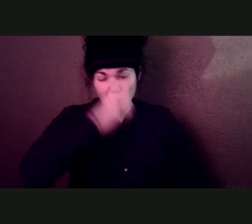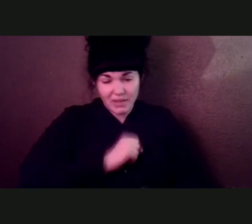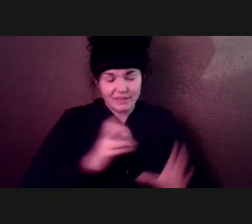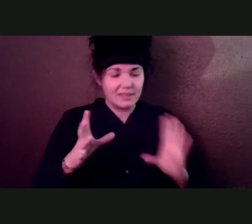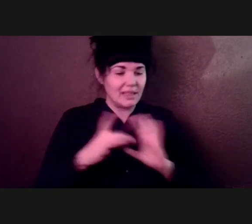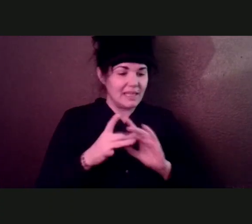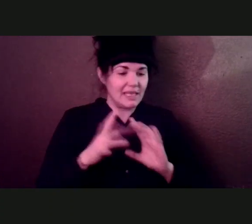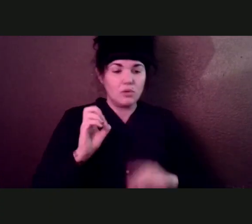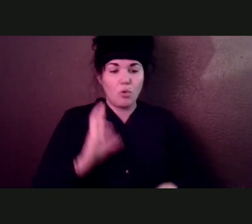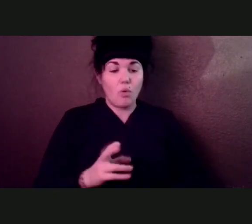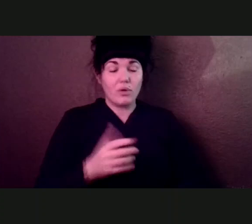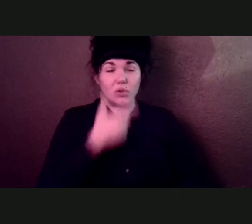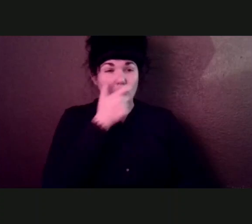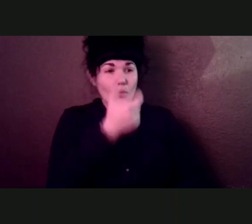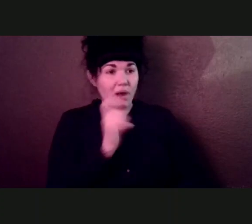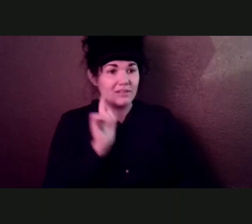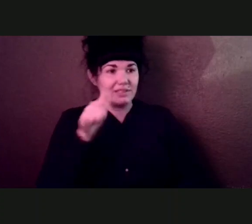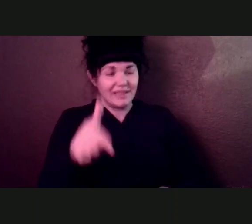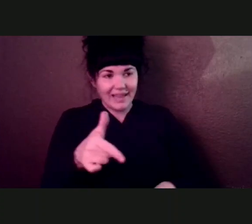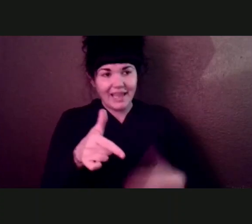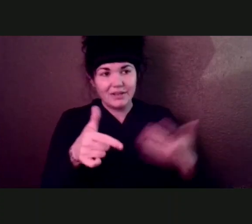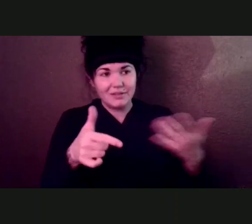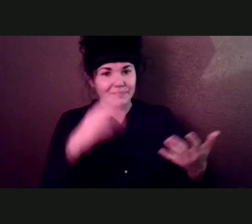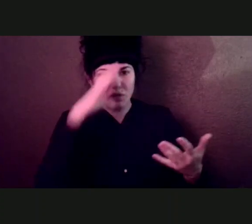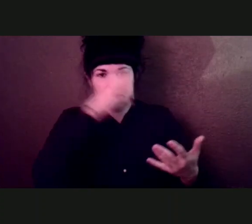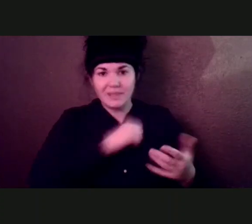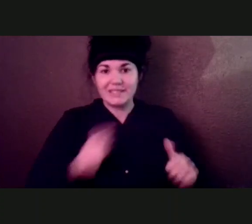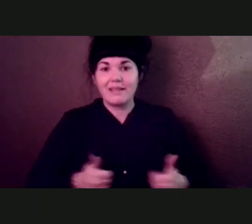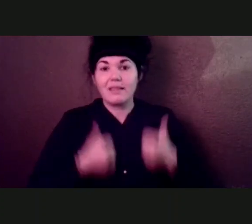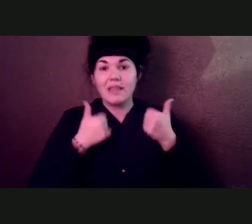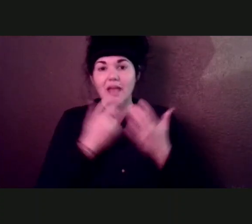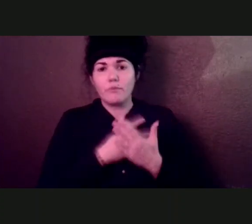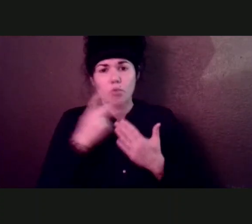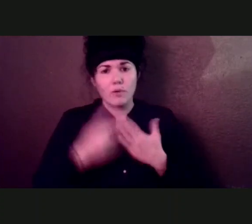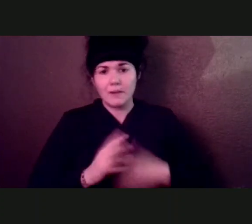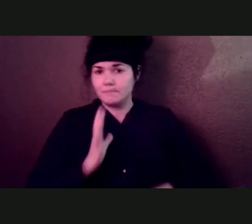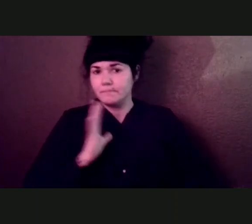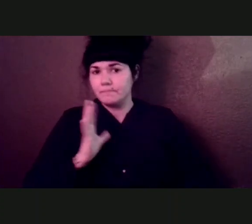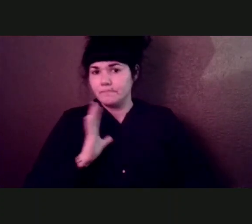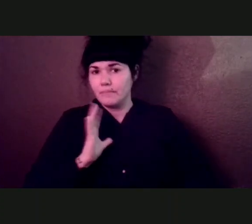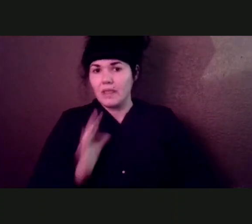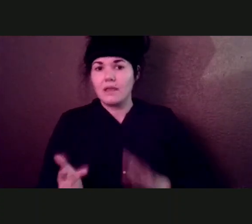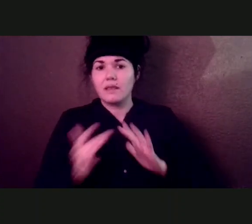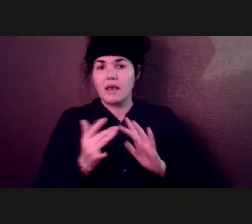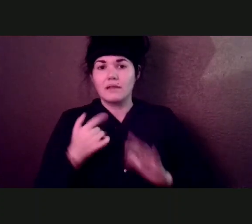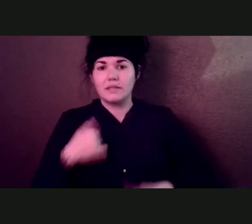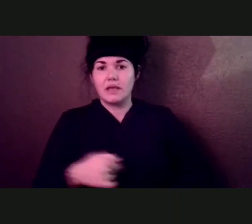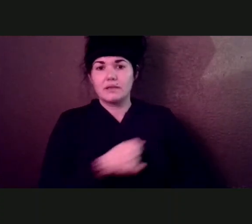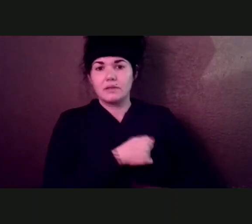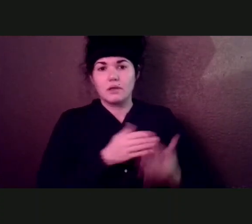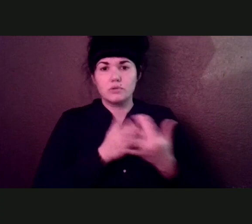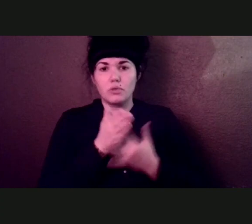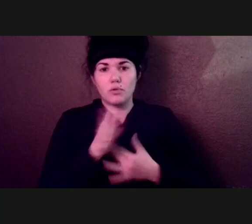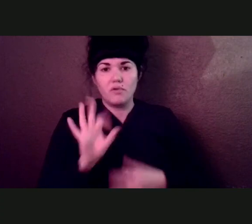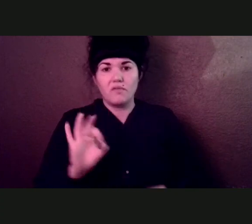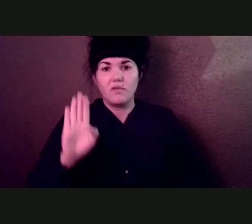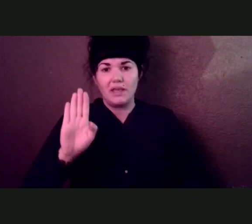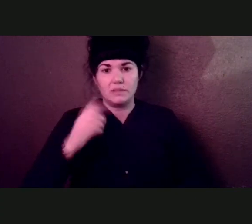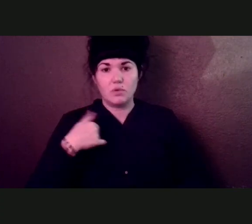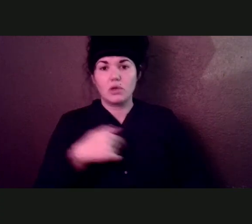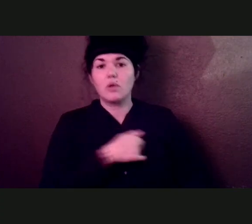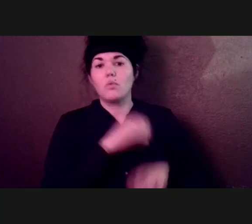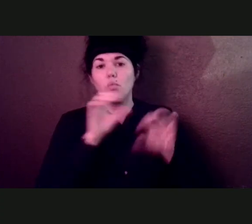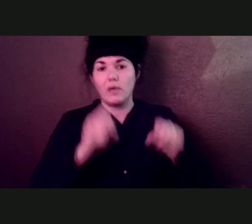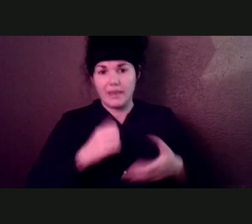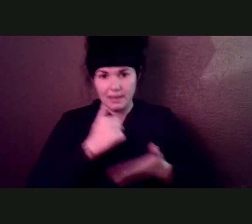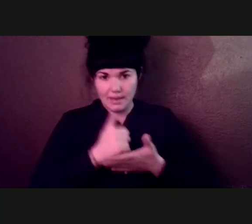live, please just reach out to us via Facebook. And we can get you into where you need to go. Thank you